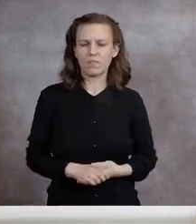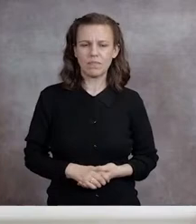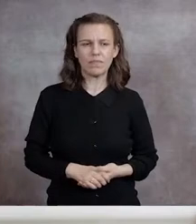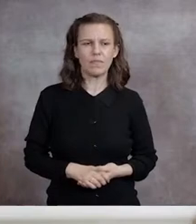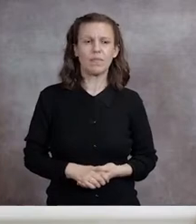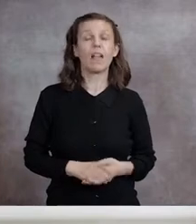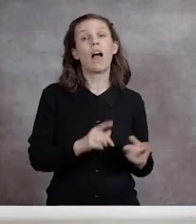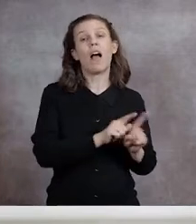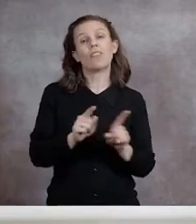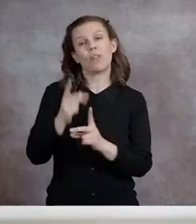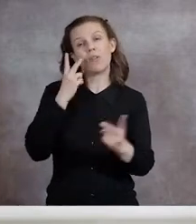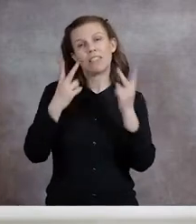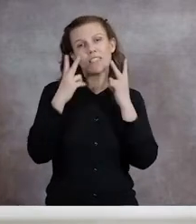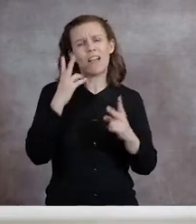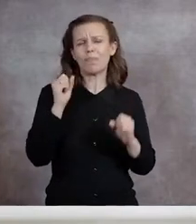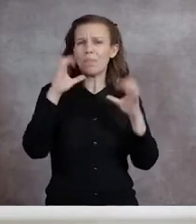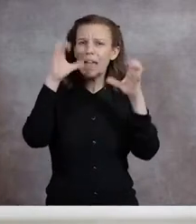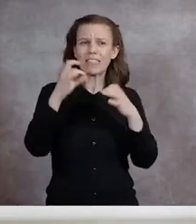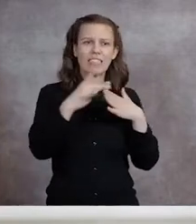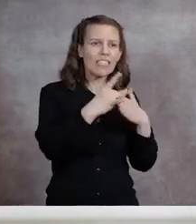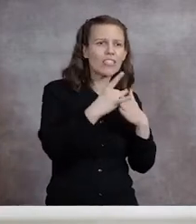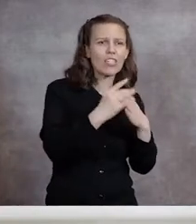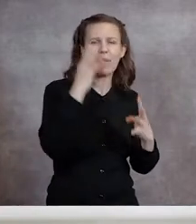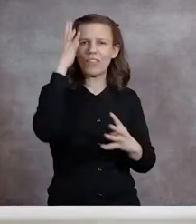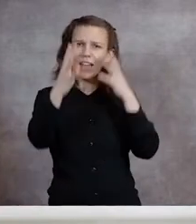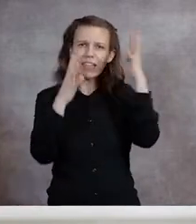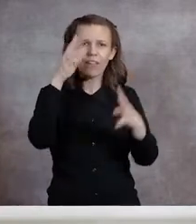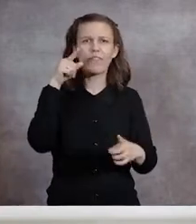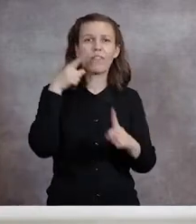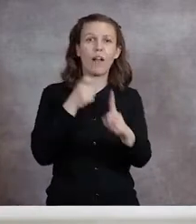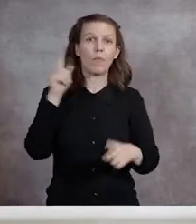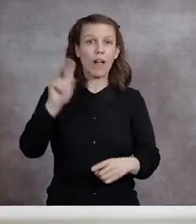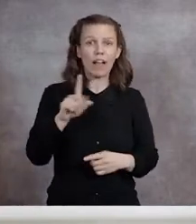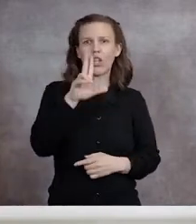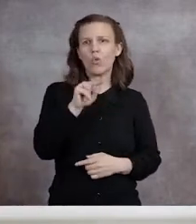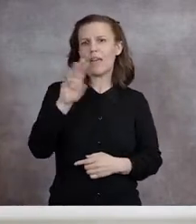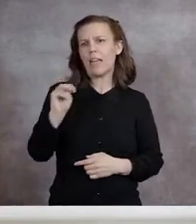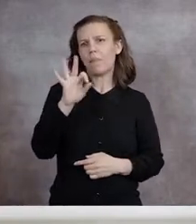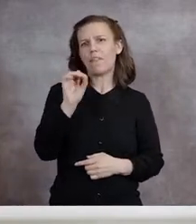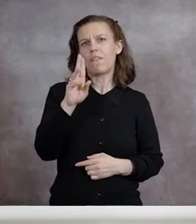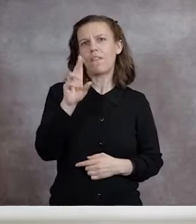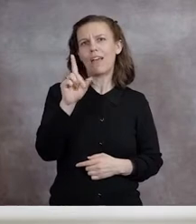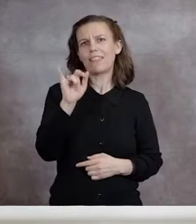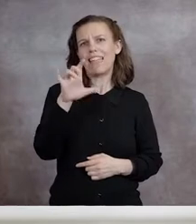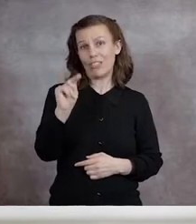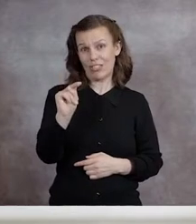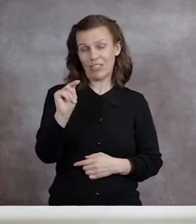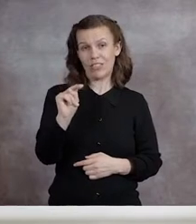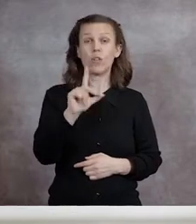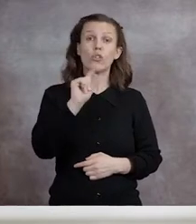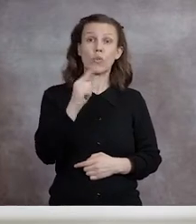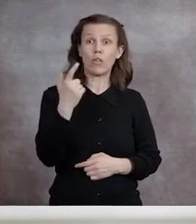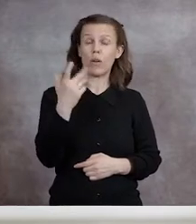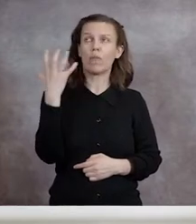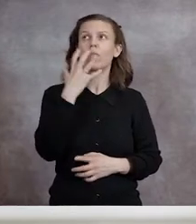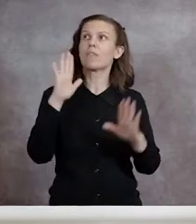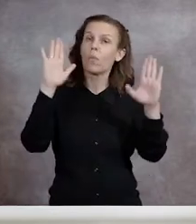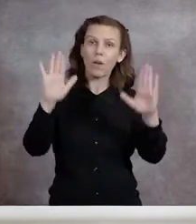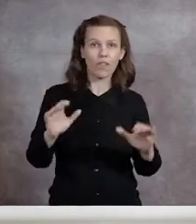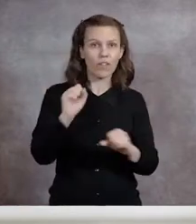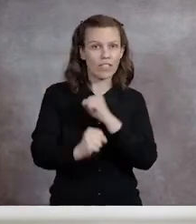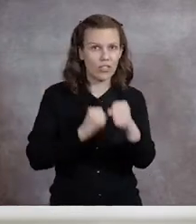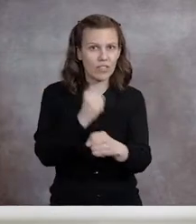We also saw remarkable leadership and creativity at the UNM Foundation, where 2021 was an exceptional year.